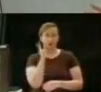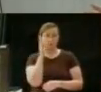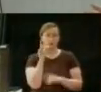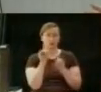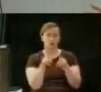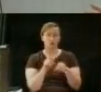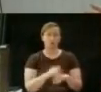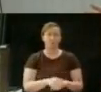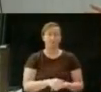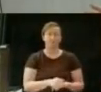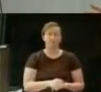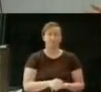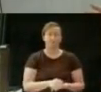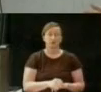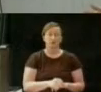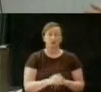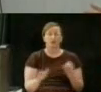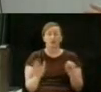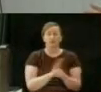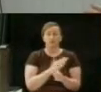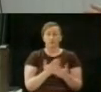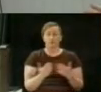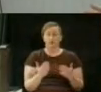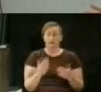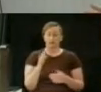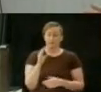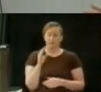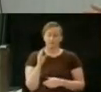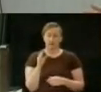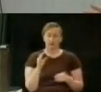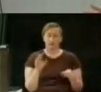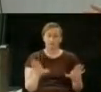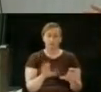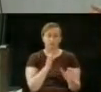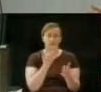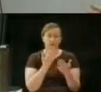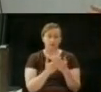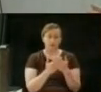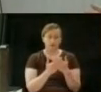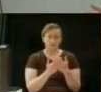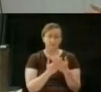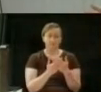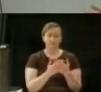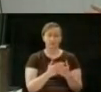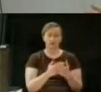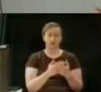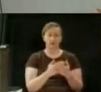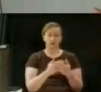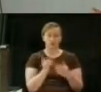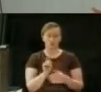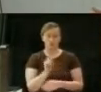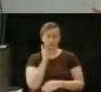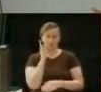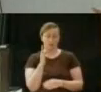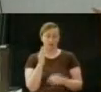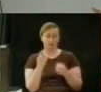Well, some things you can tell them, and some things are looking into the future, where it's going to go.